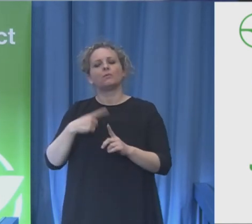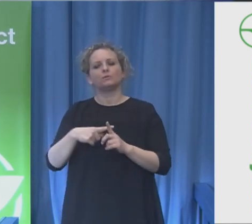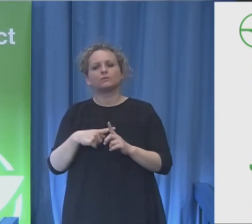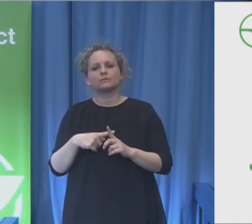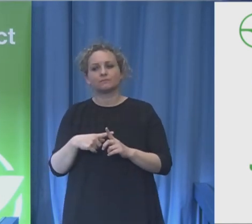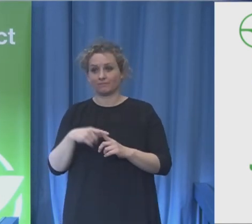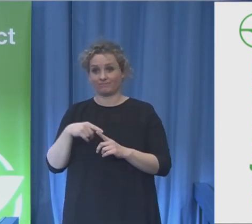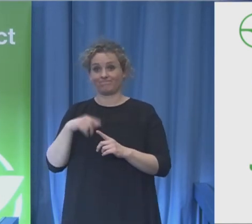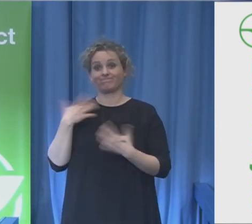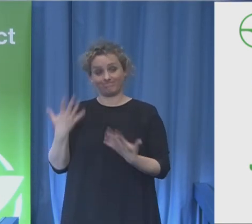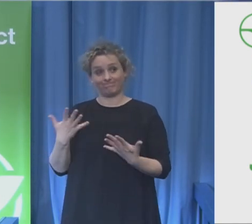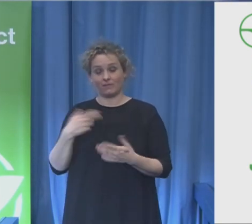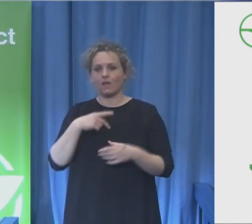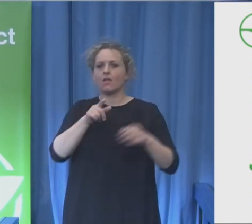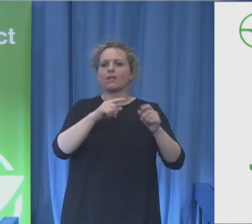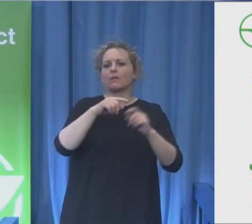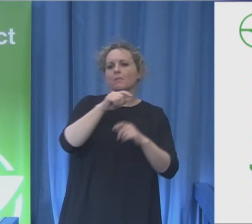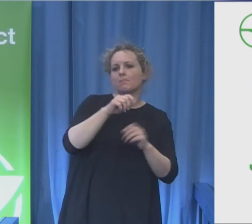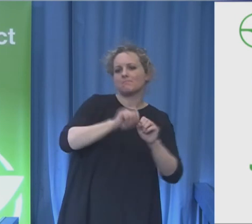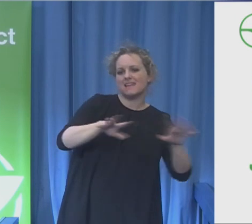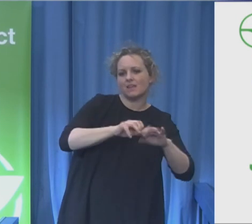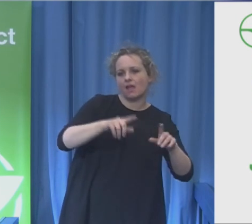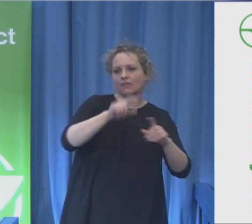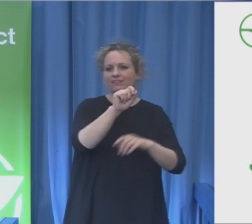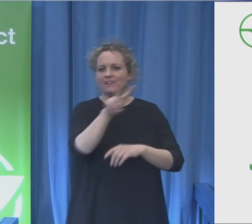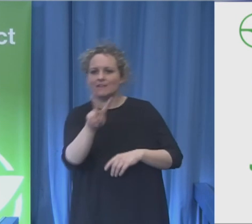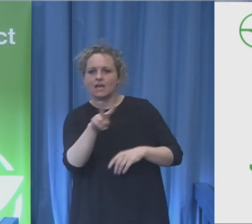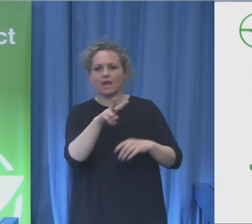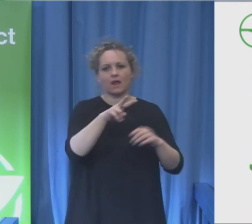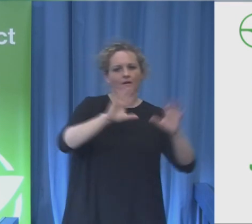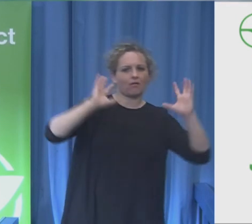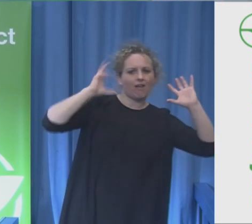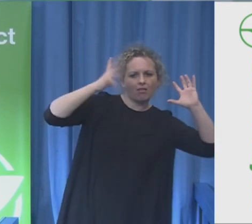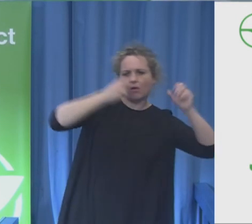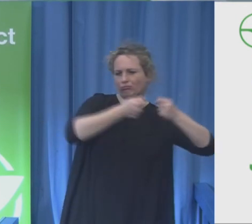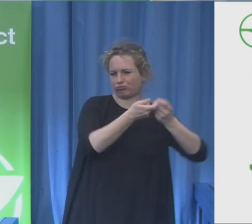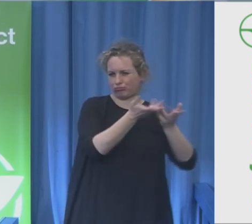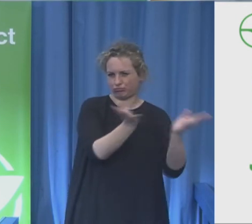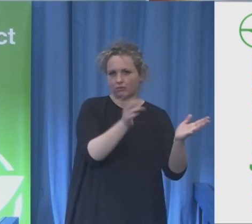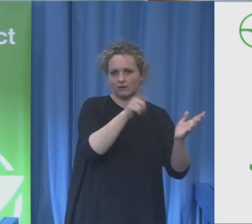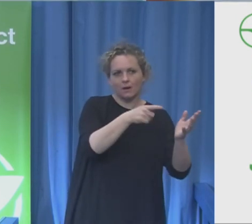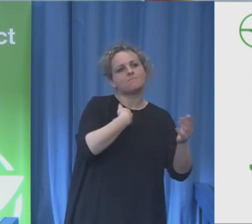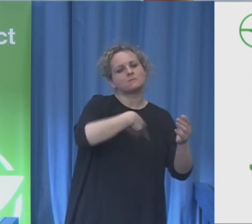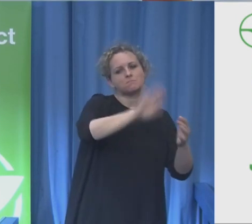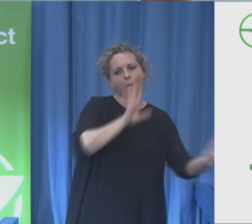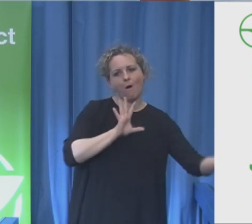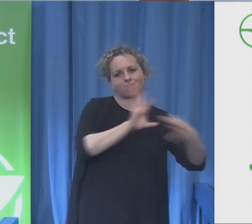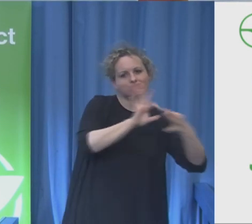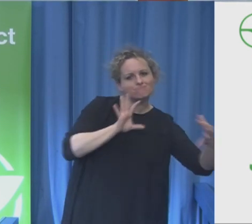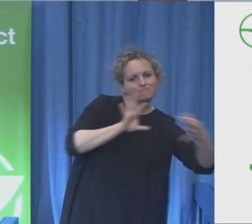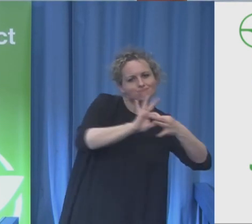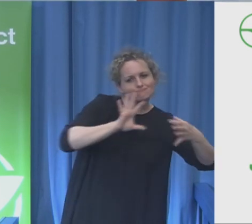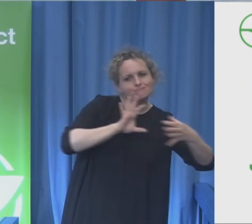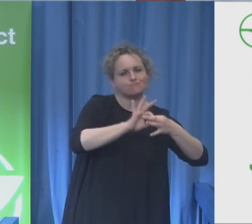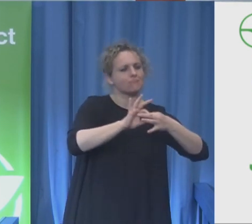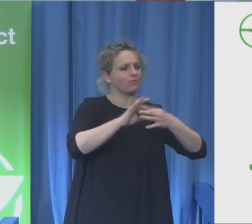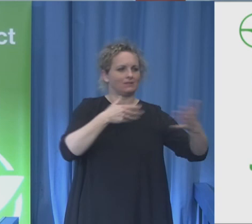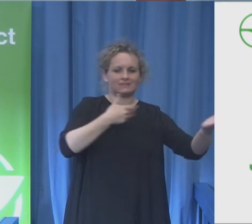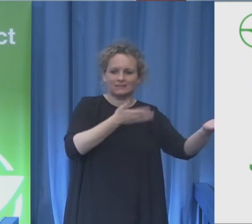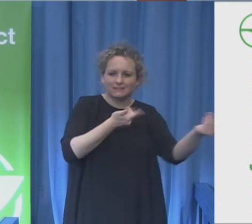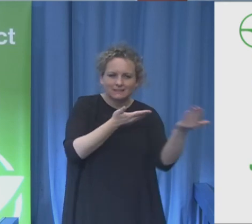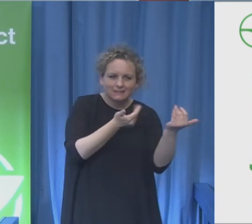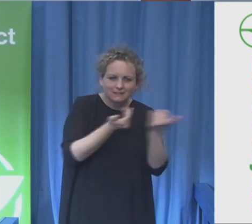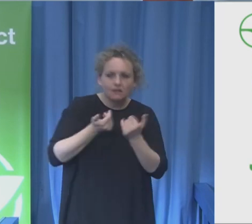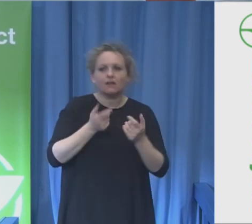to make sure that attitudes get changed. From negative to positive. And you said,